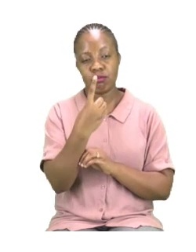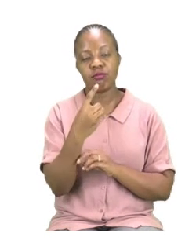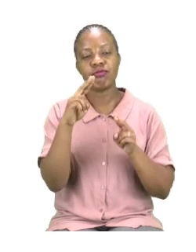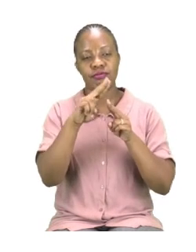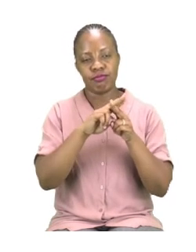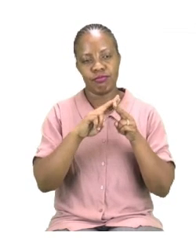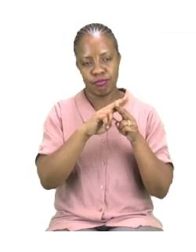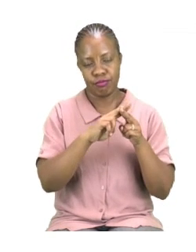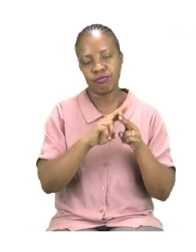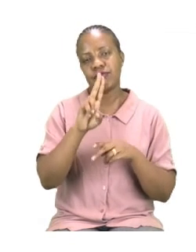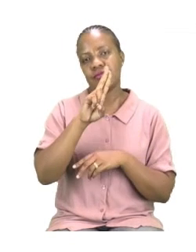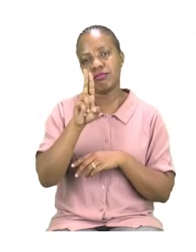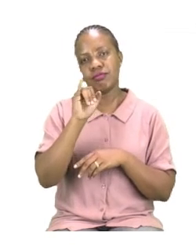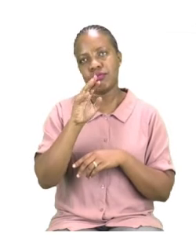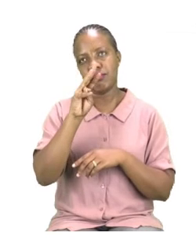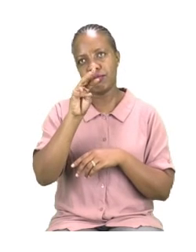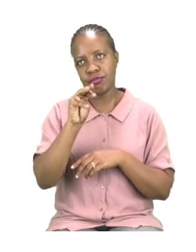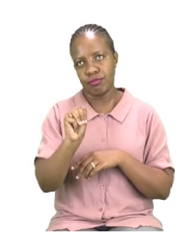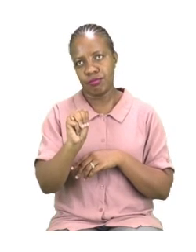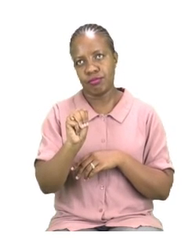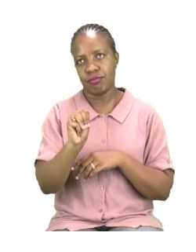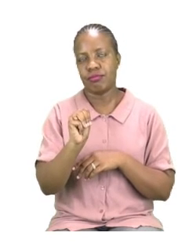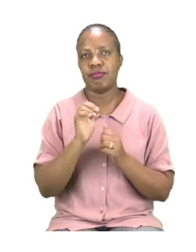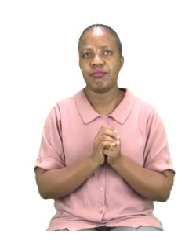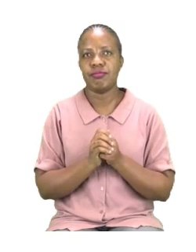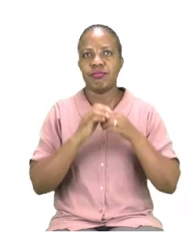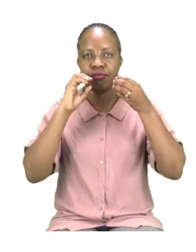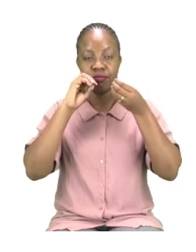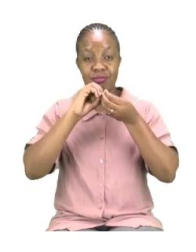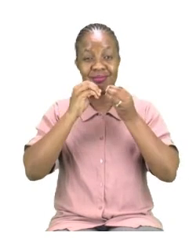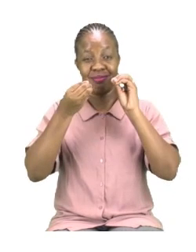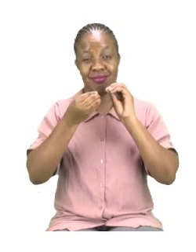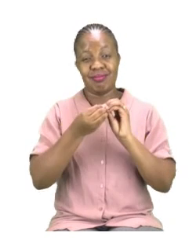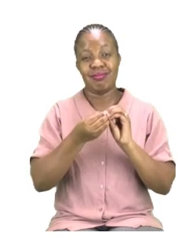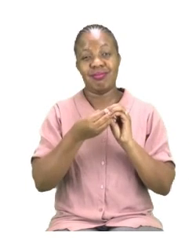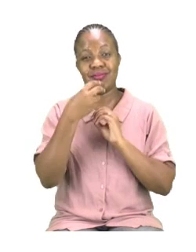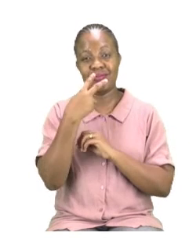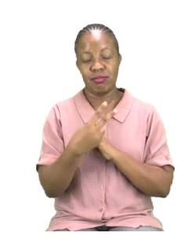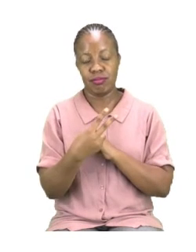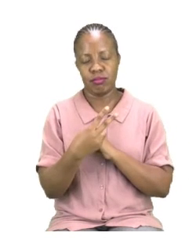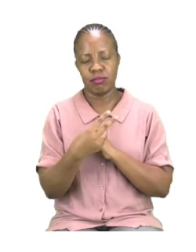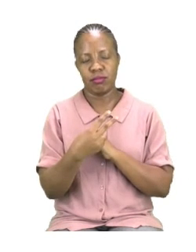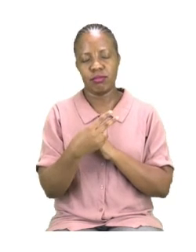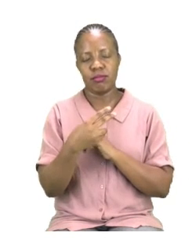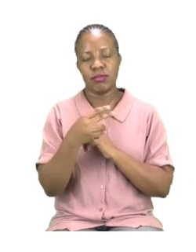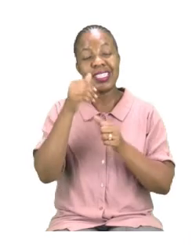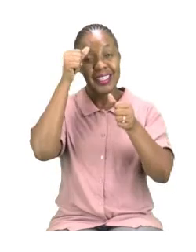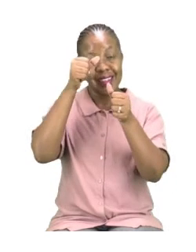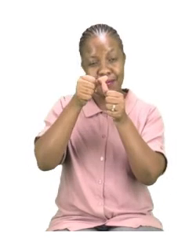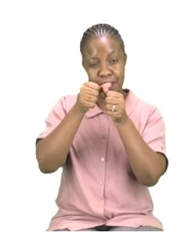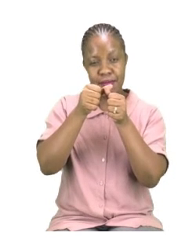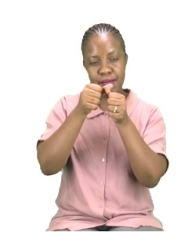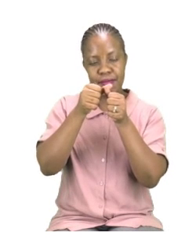Let's do number two. Remember though, for number one, you need to first rewrite